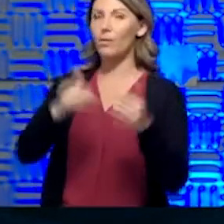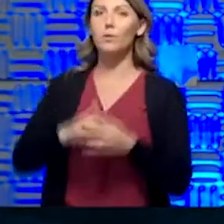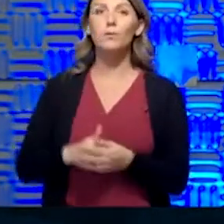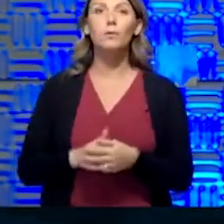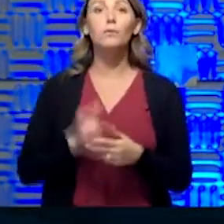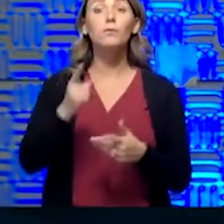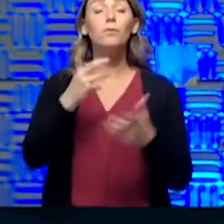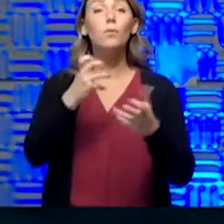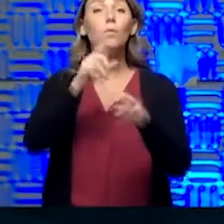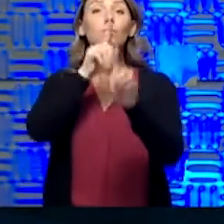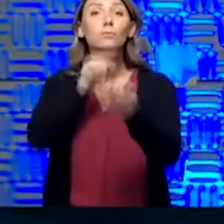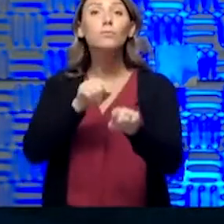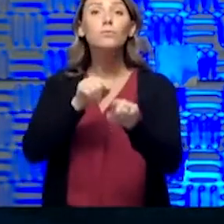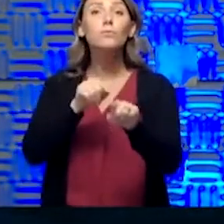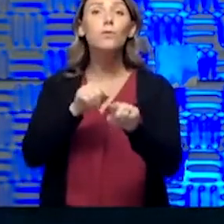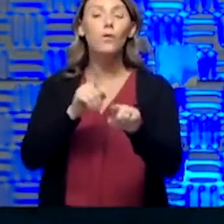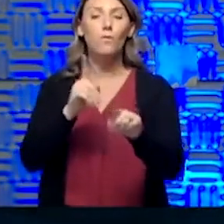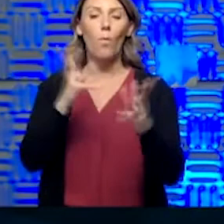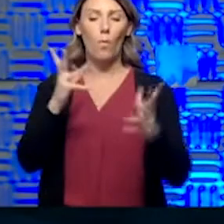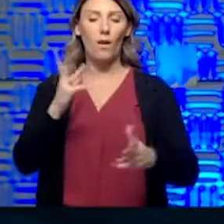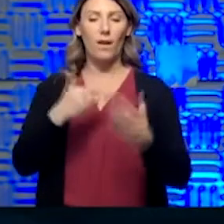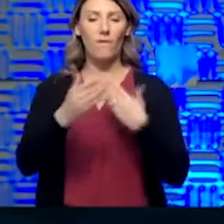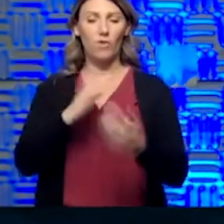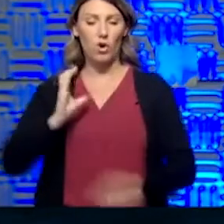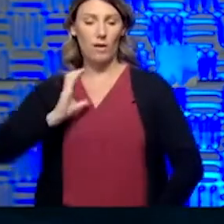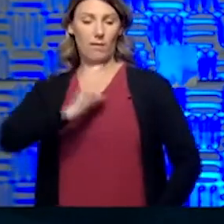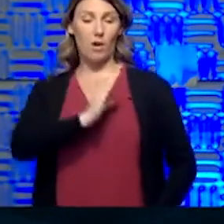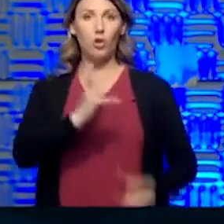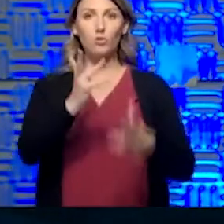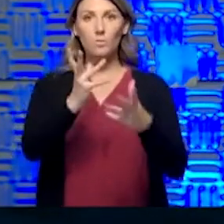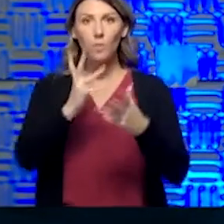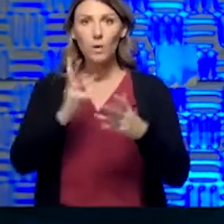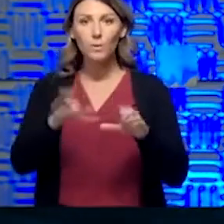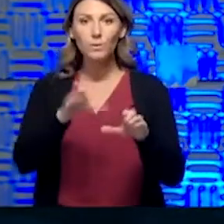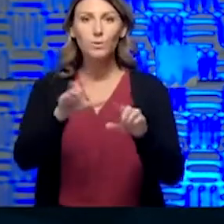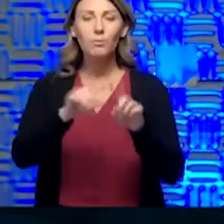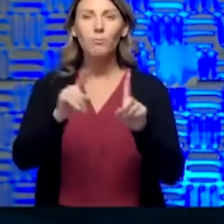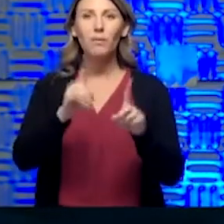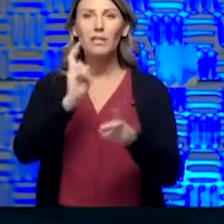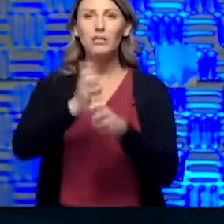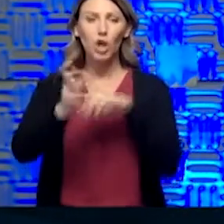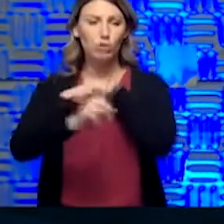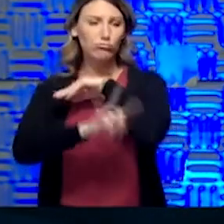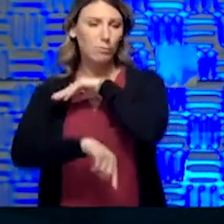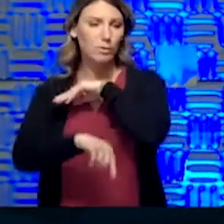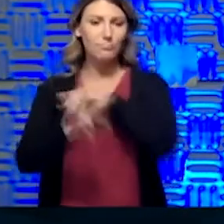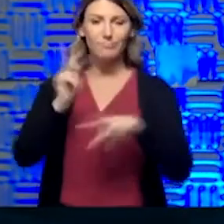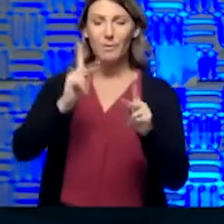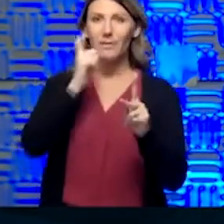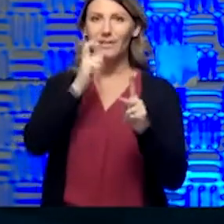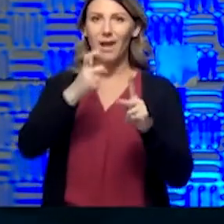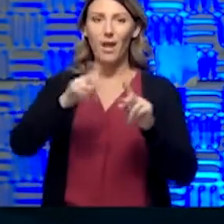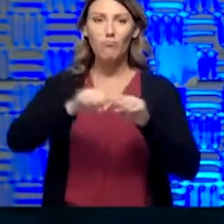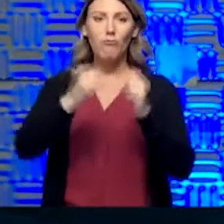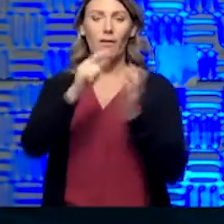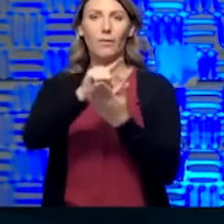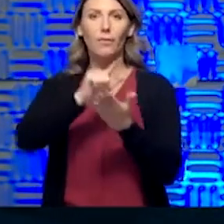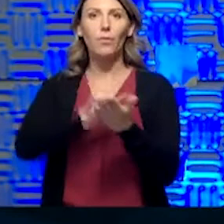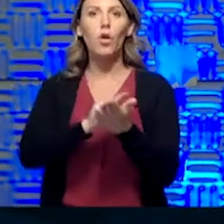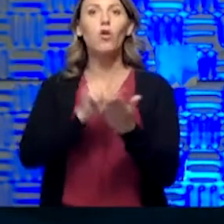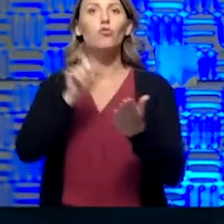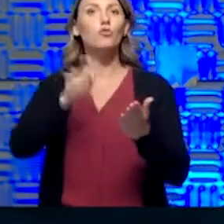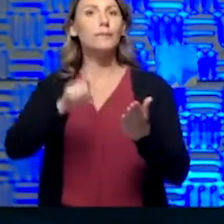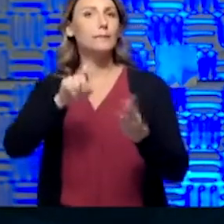want the result to be what Congress intended, but it's also hard to punish people who did not break a law. There needs to be oversight.